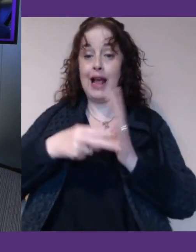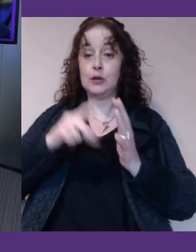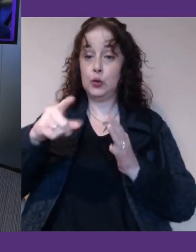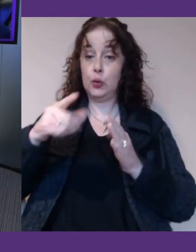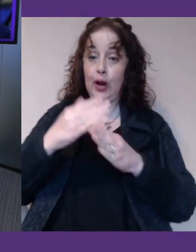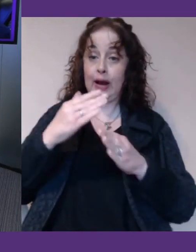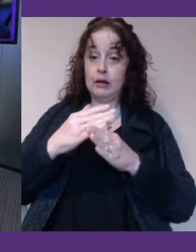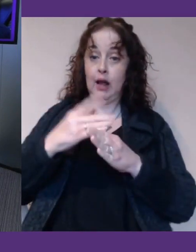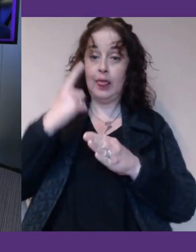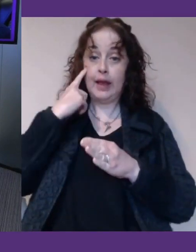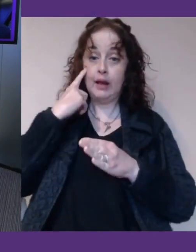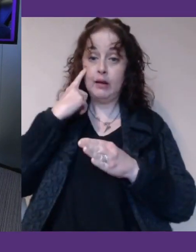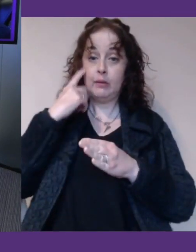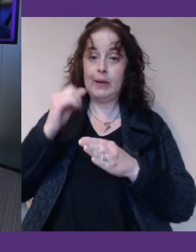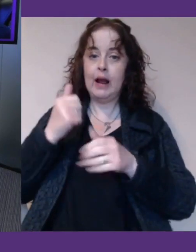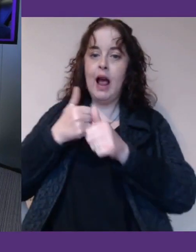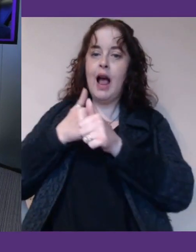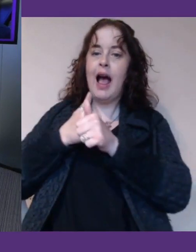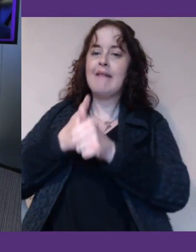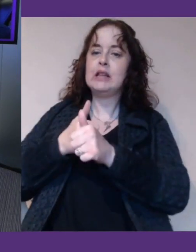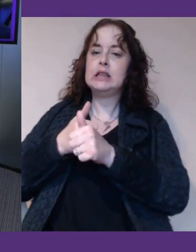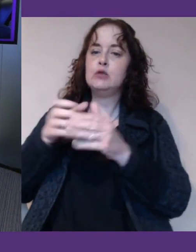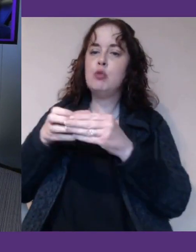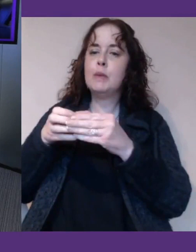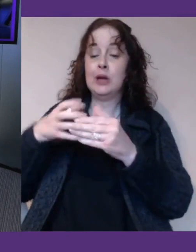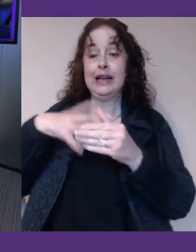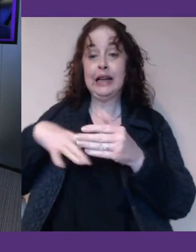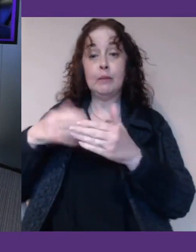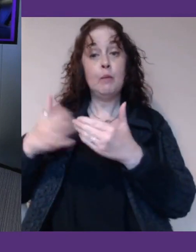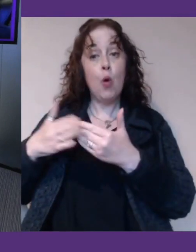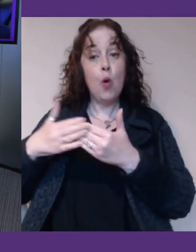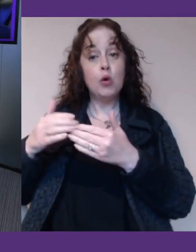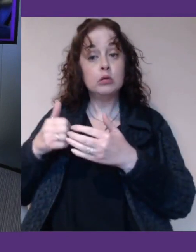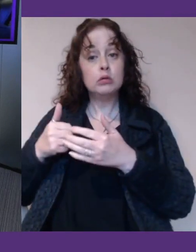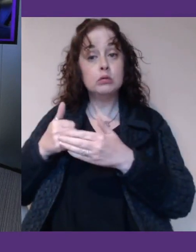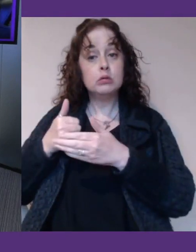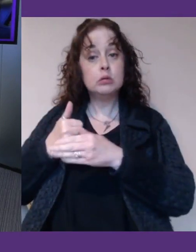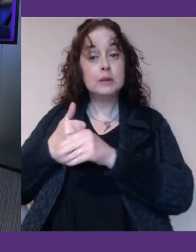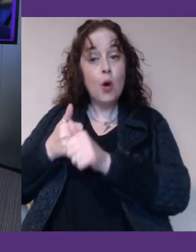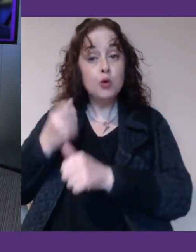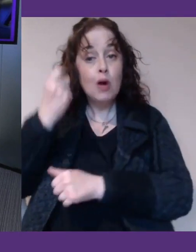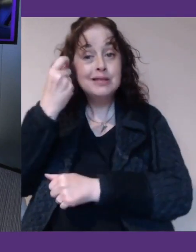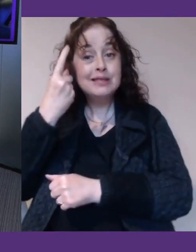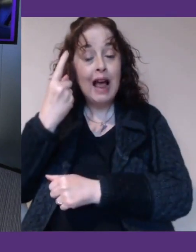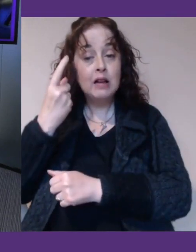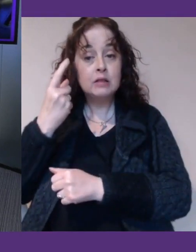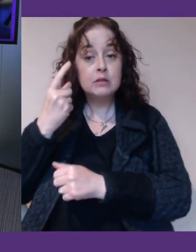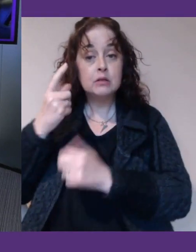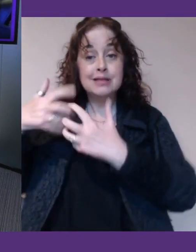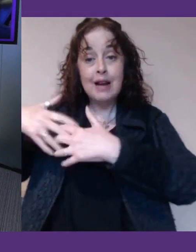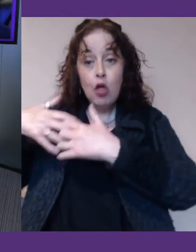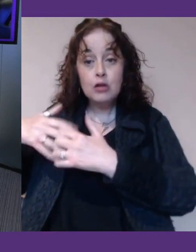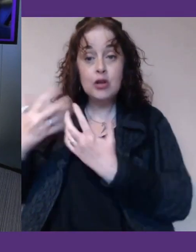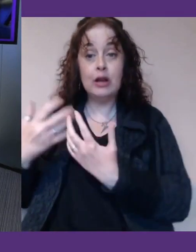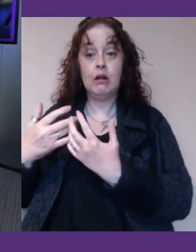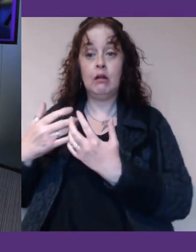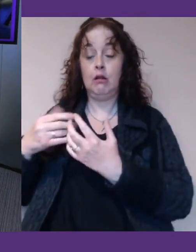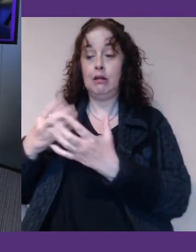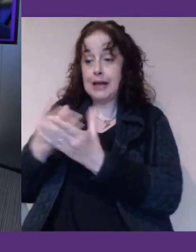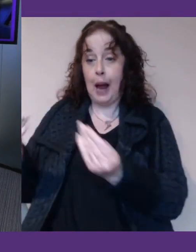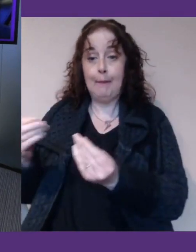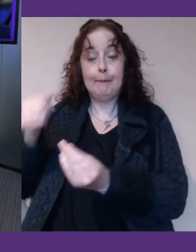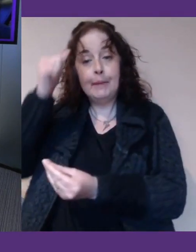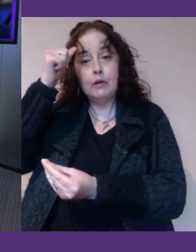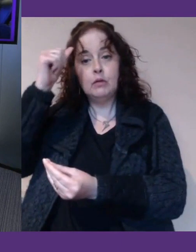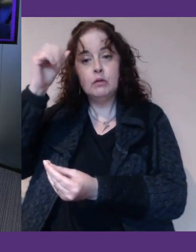advocacy groups. Do they need more support in terms of understanding the stuff we're talking about around technology? Is there a gap there in their knowledge about the